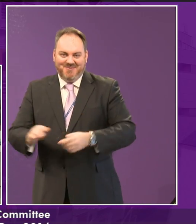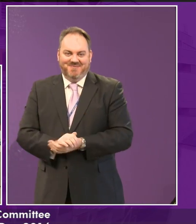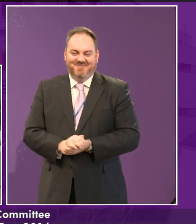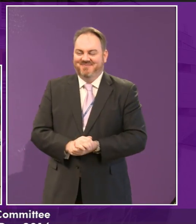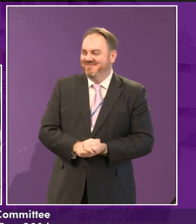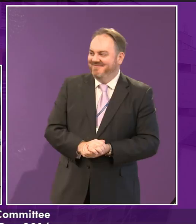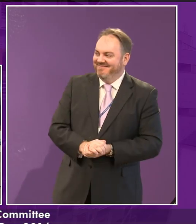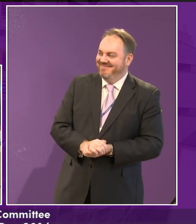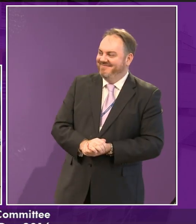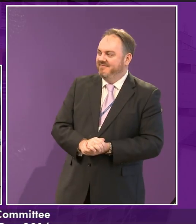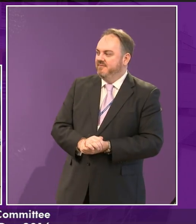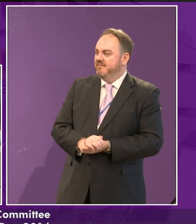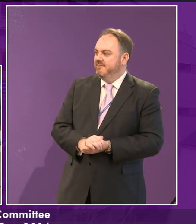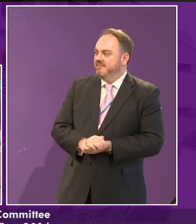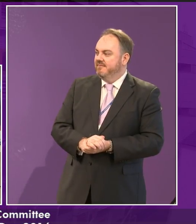Who else?